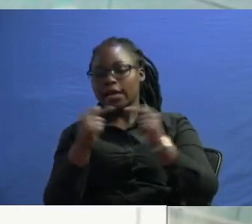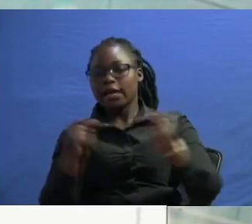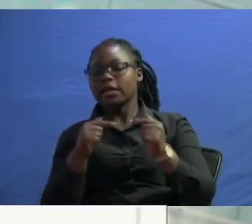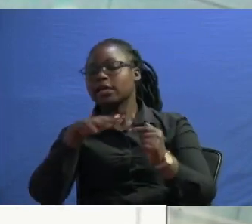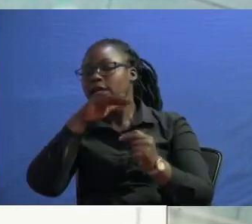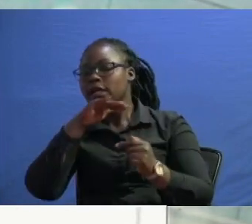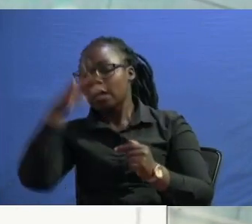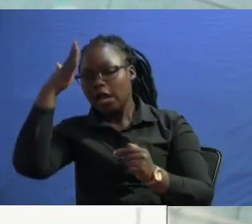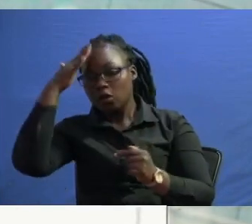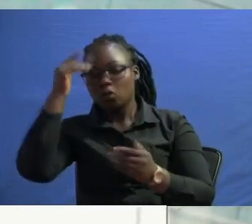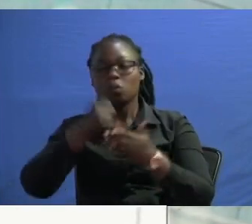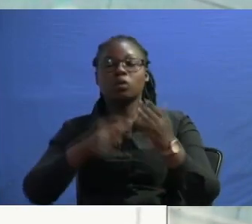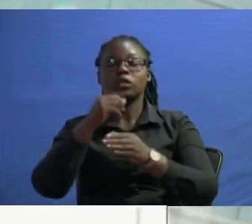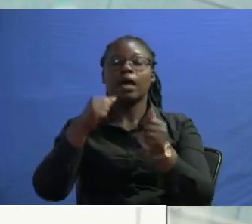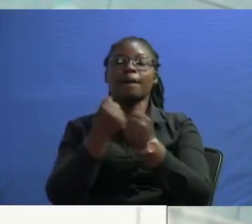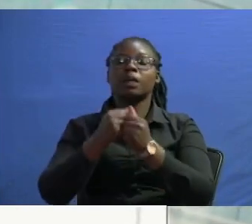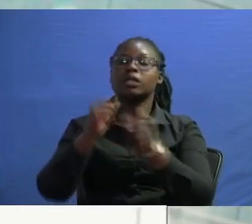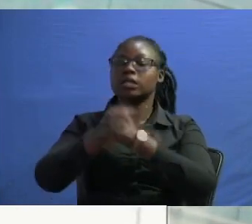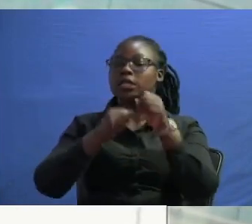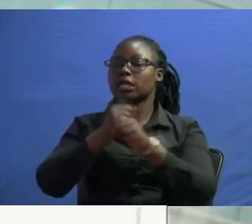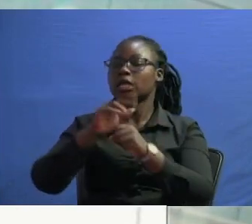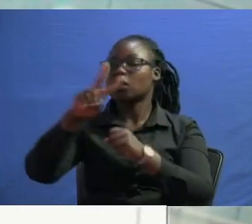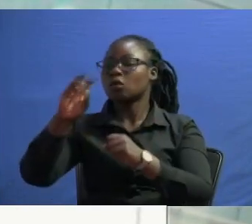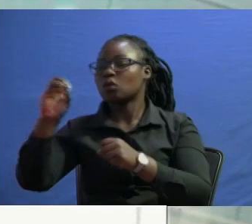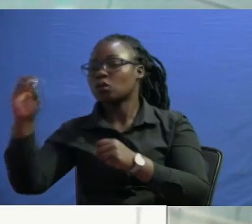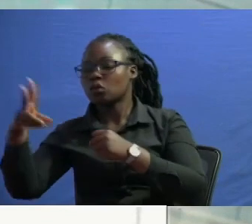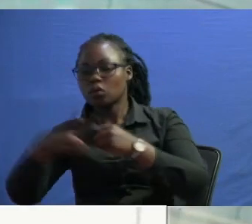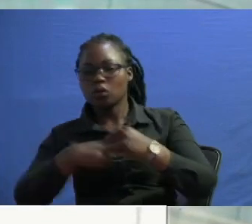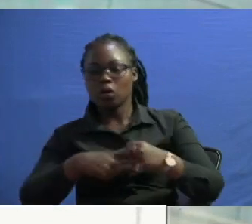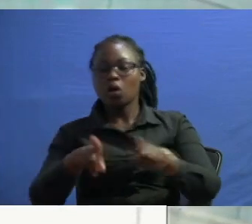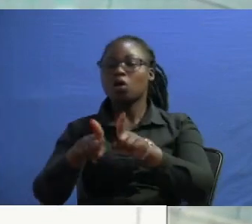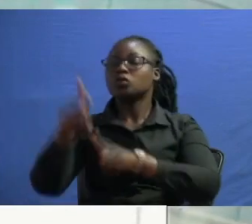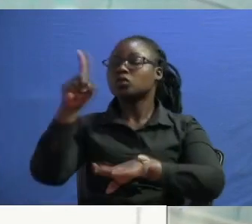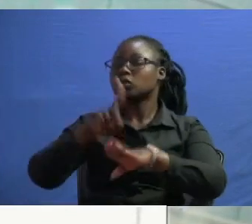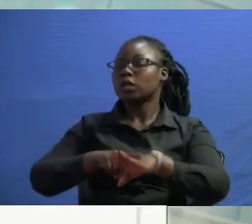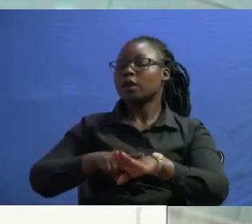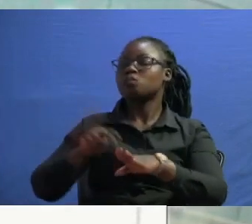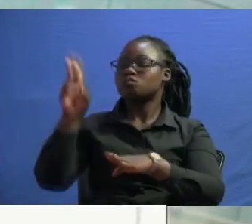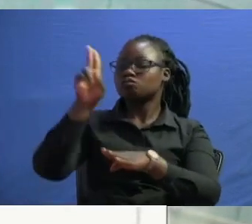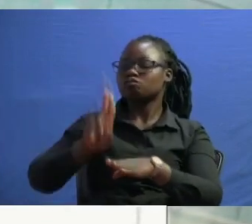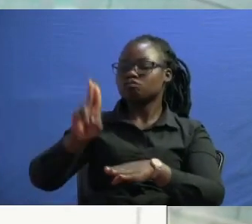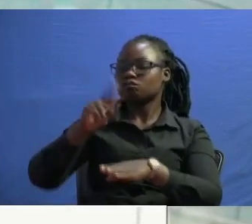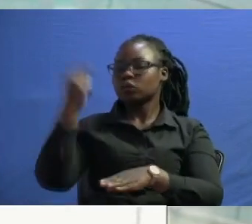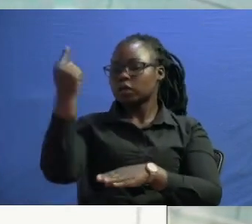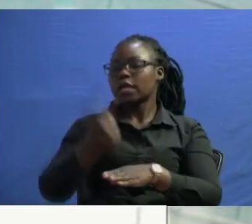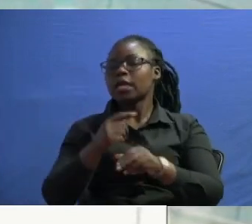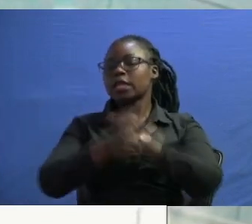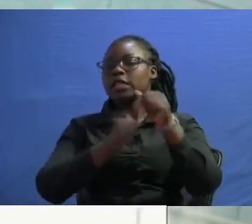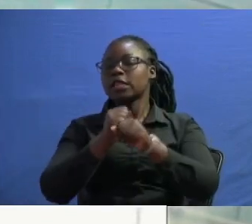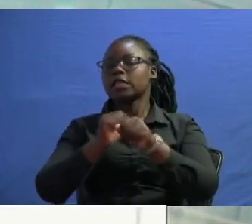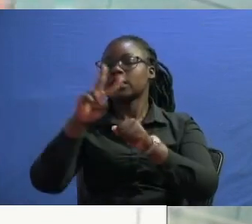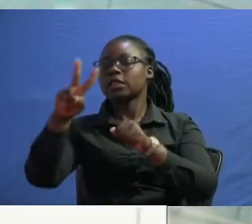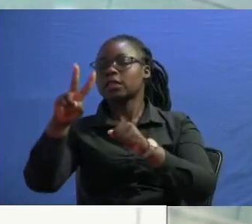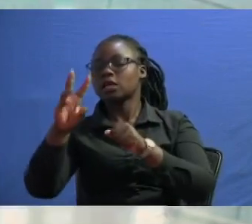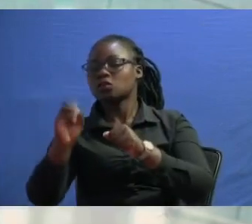in 2007 leading to post-direction violence and then when uh uhuru kenyatta came in 2013 you know